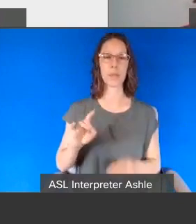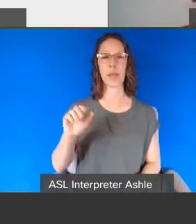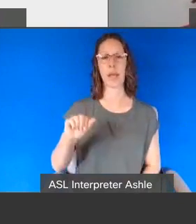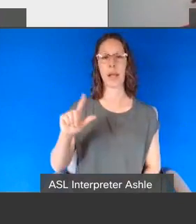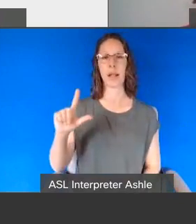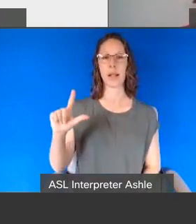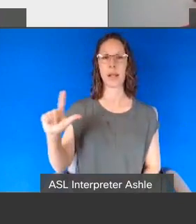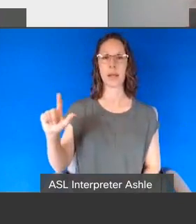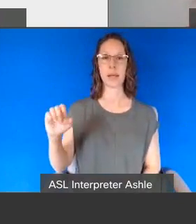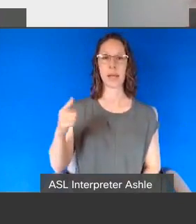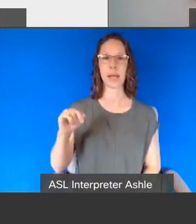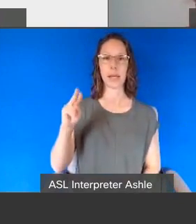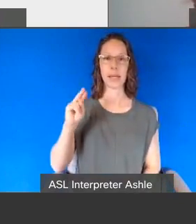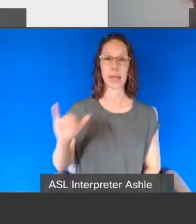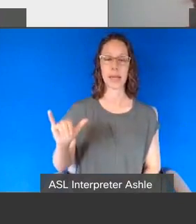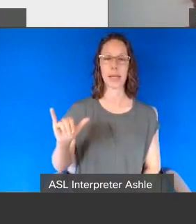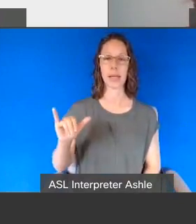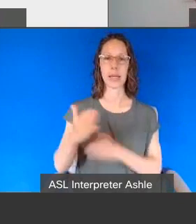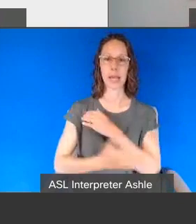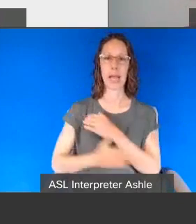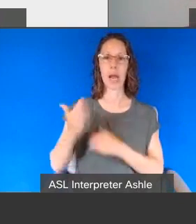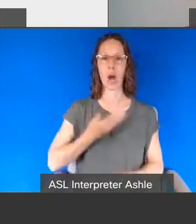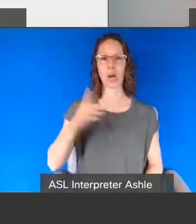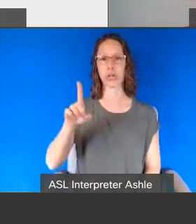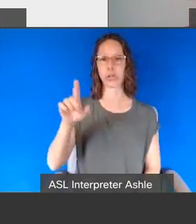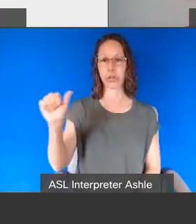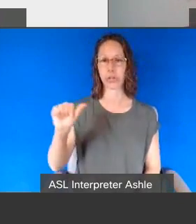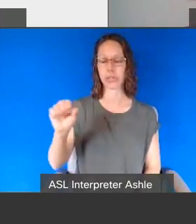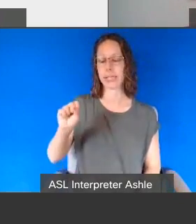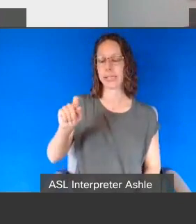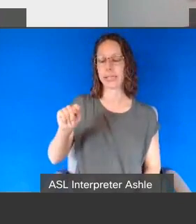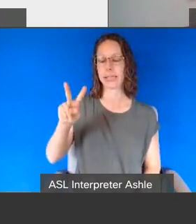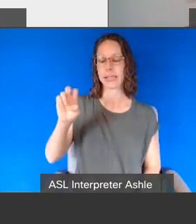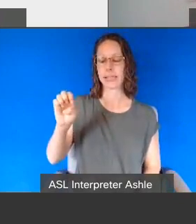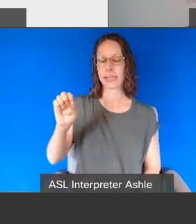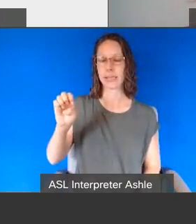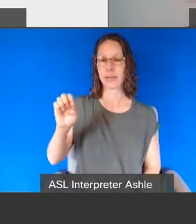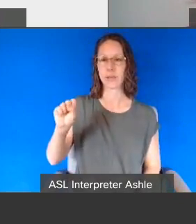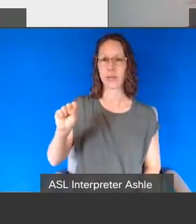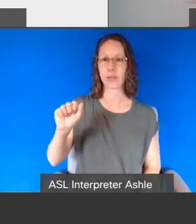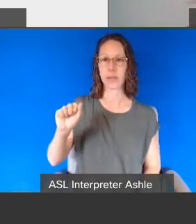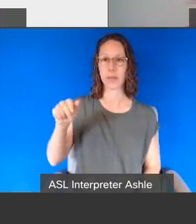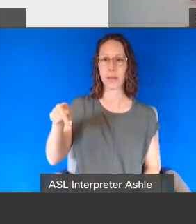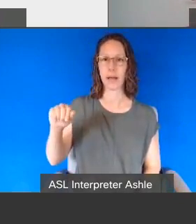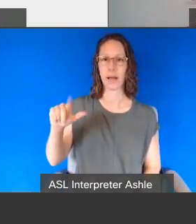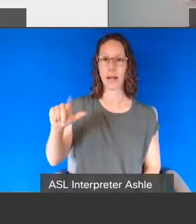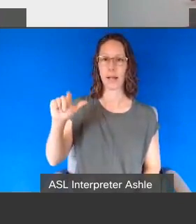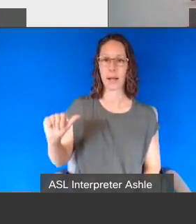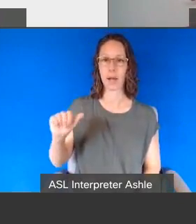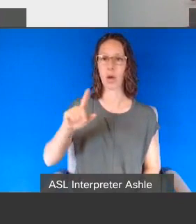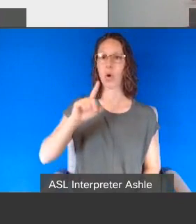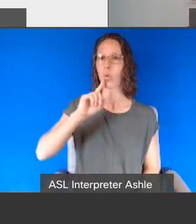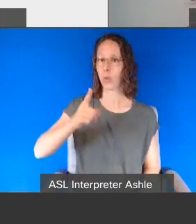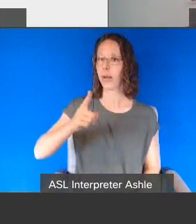our district attorney steve zapala um is extremely ahead of the curve on mental health